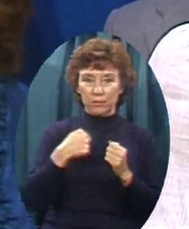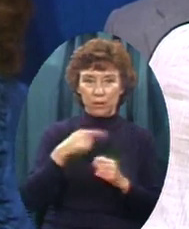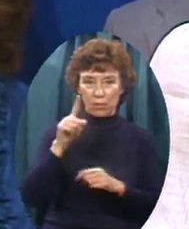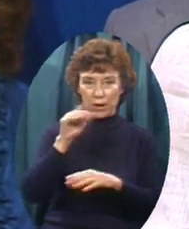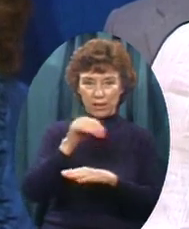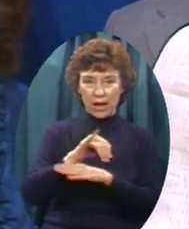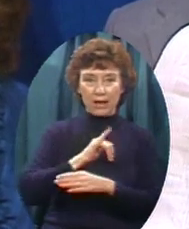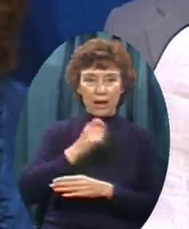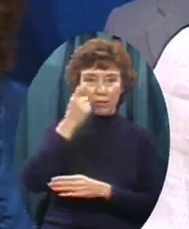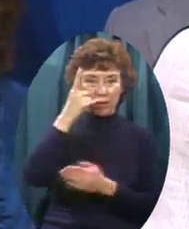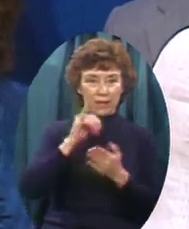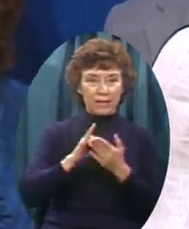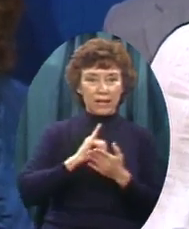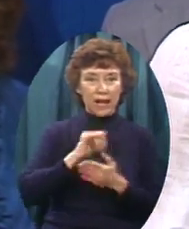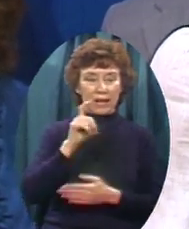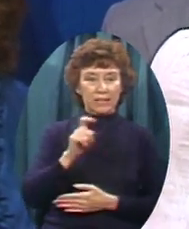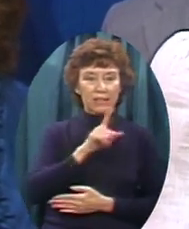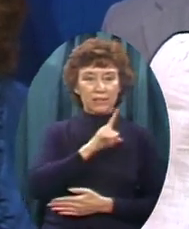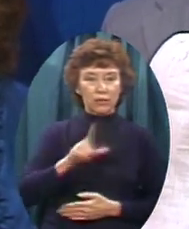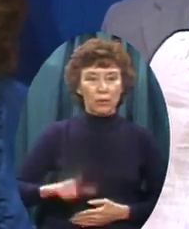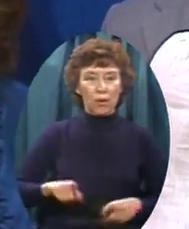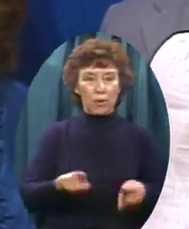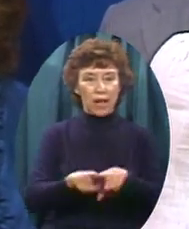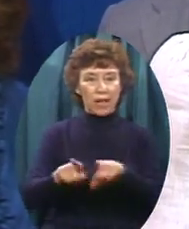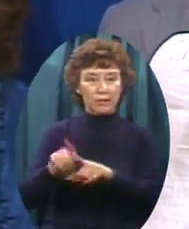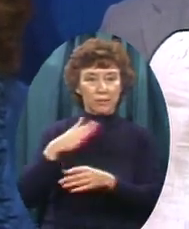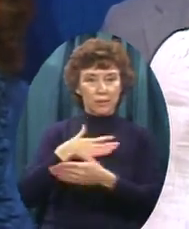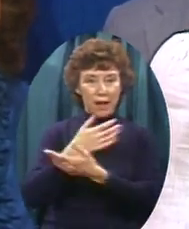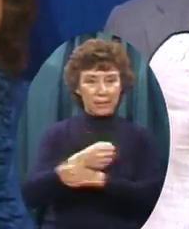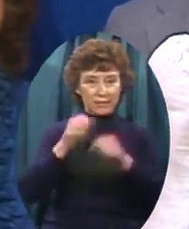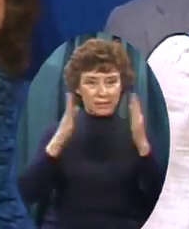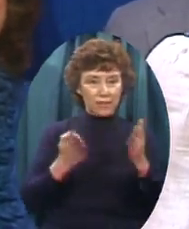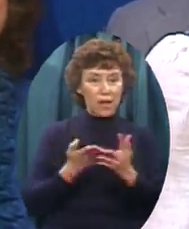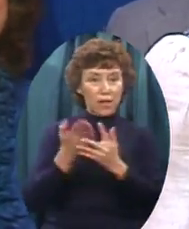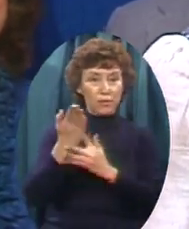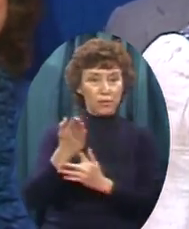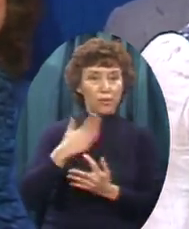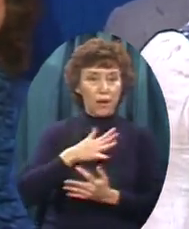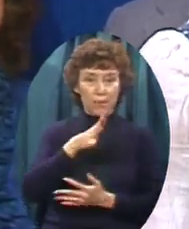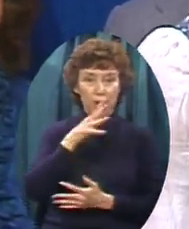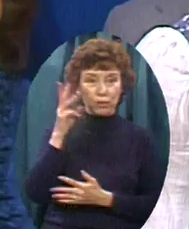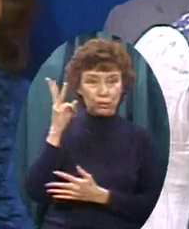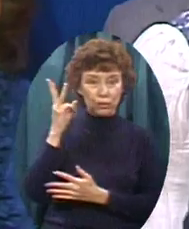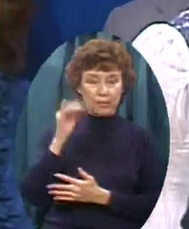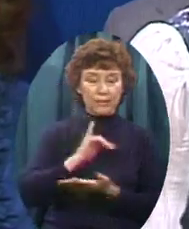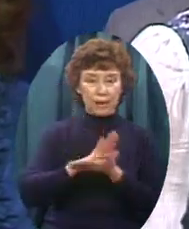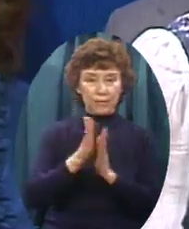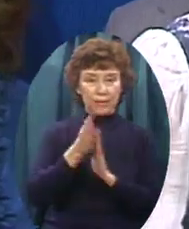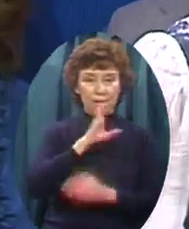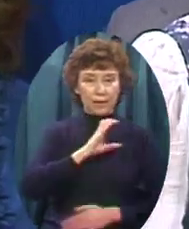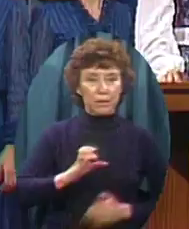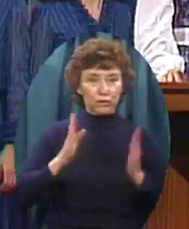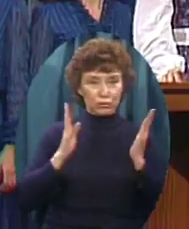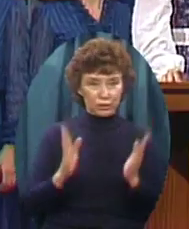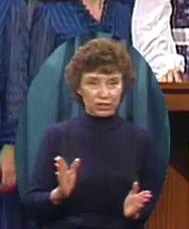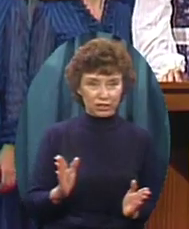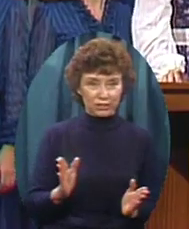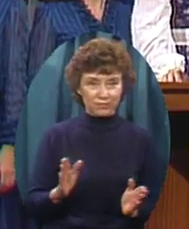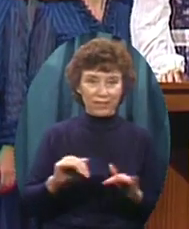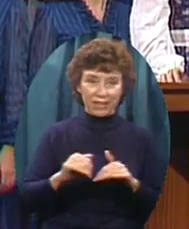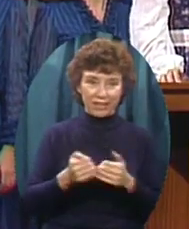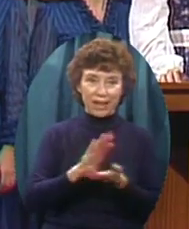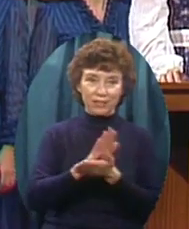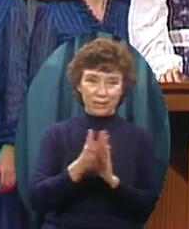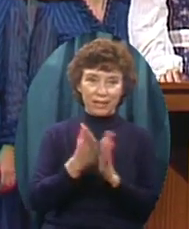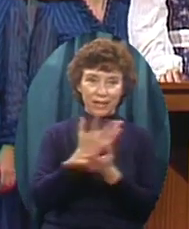realized that I needed the Lord as my Savior And through her witness, I became a Christian Christian parents are a wonderful heritage as are